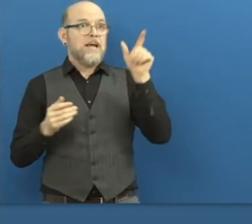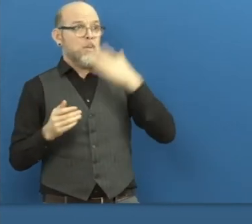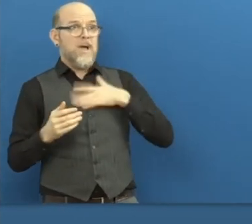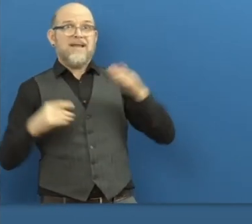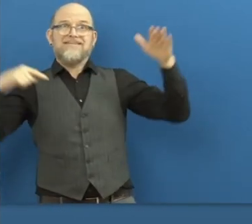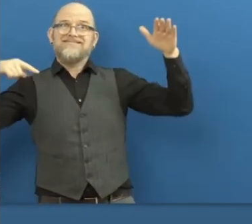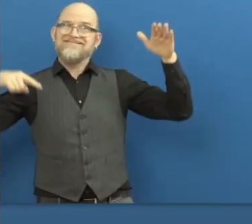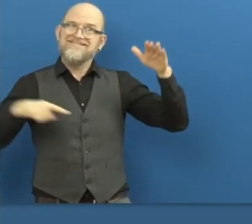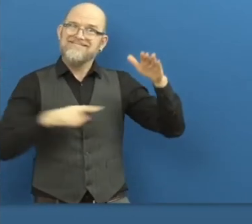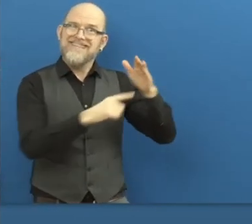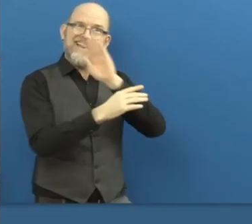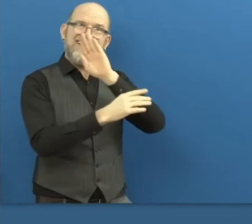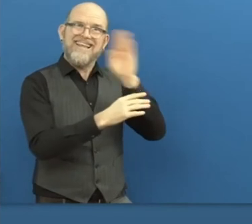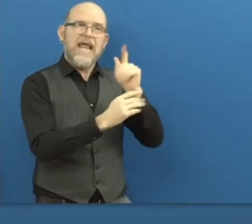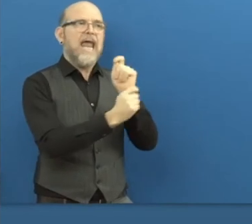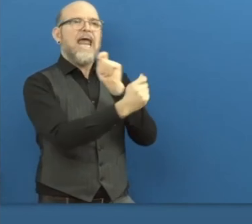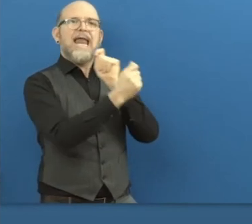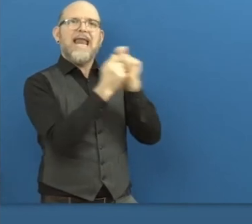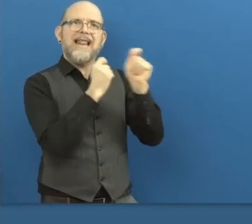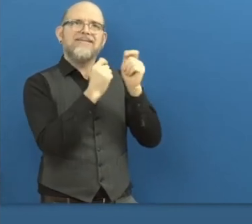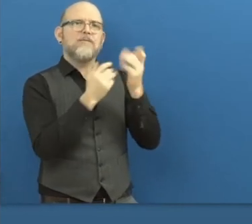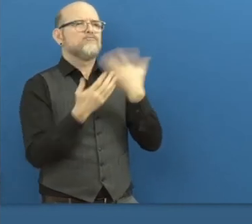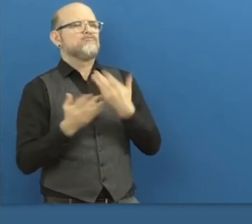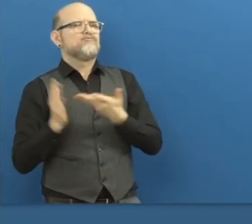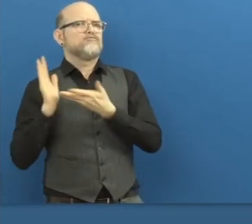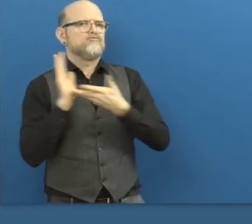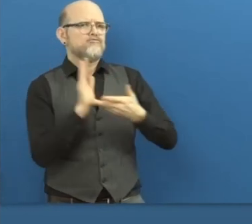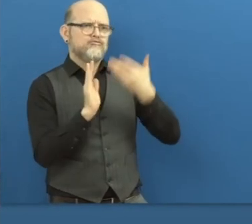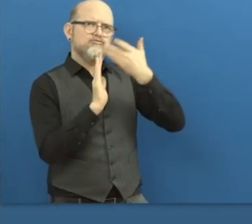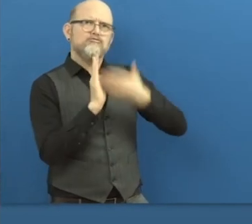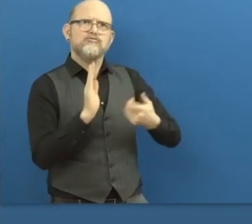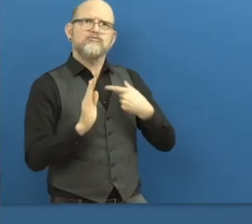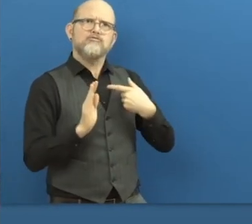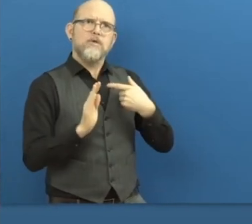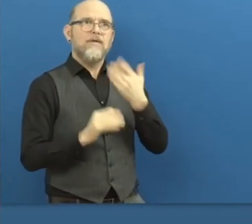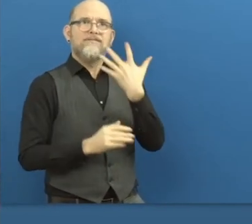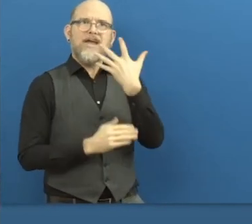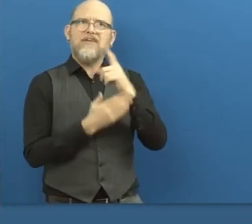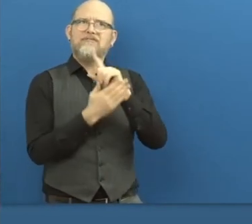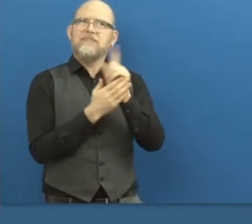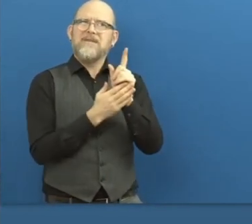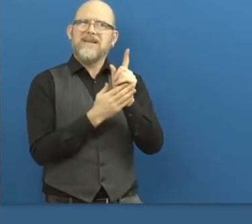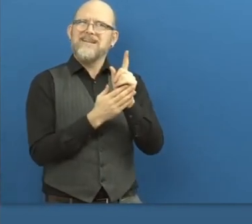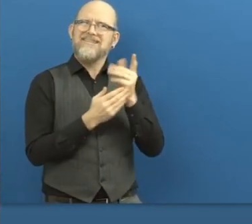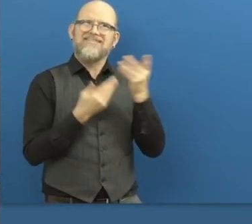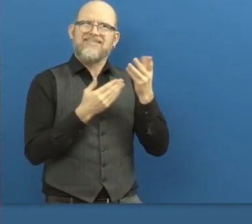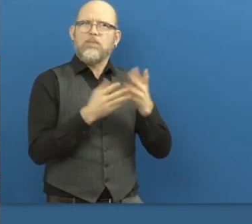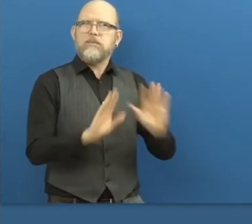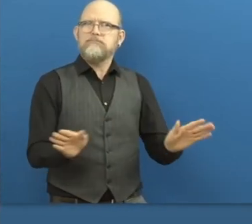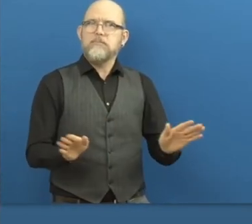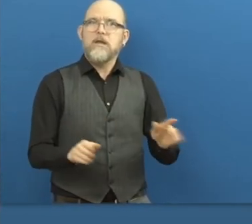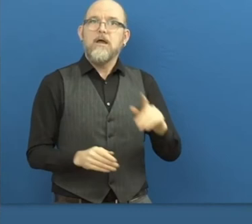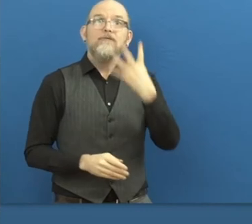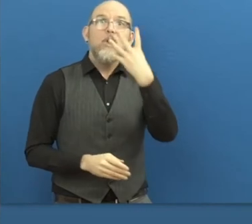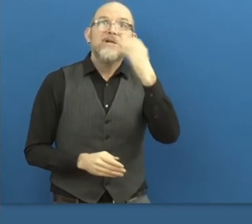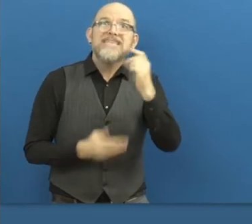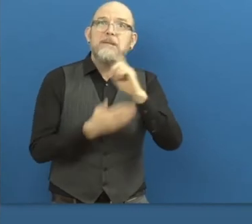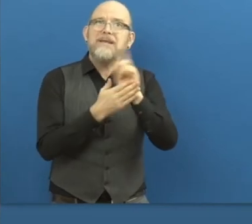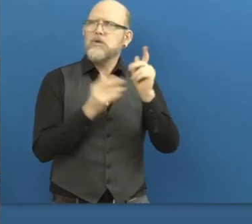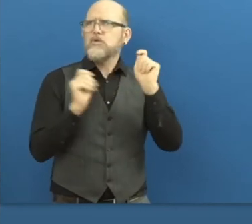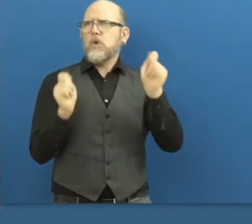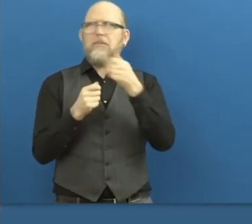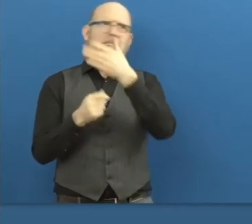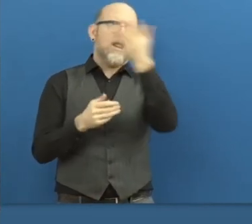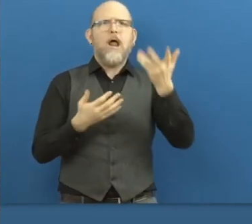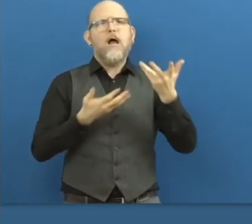instead of lasting 40 minutes till one hour. And they felt that it was an awkward